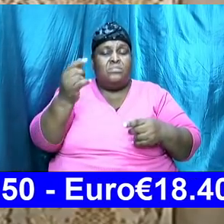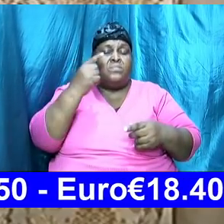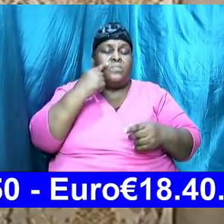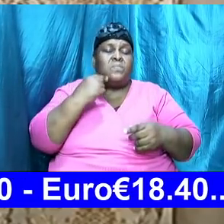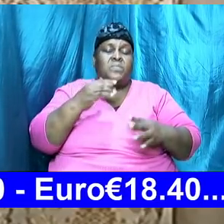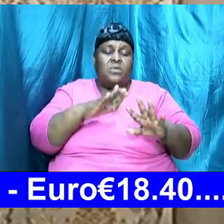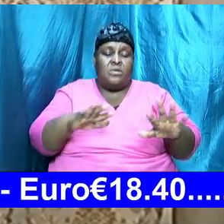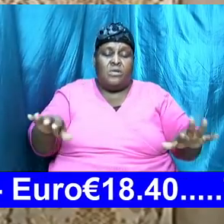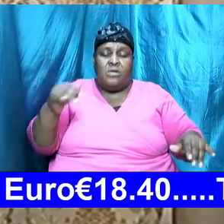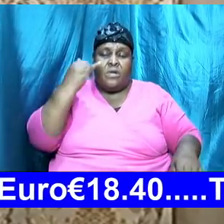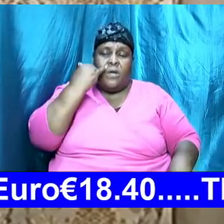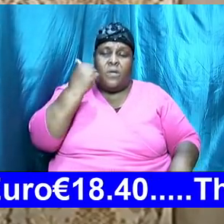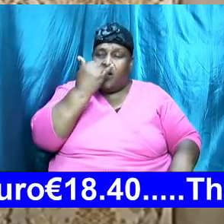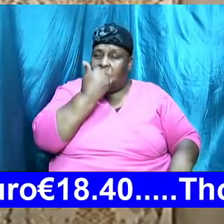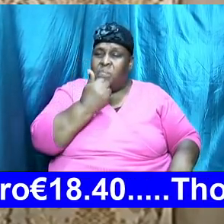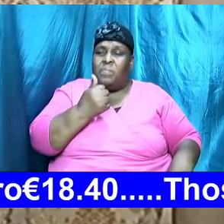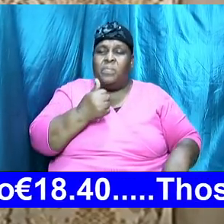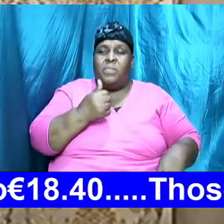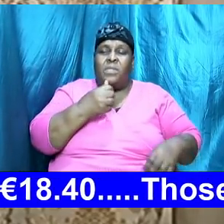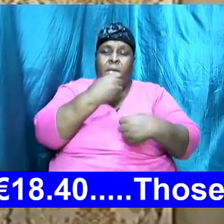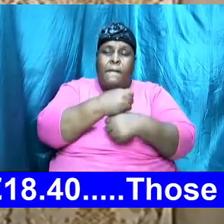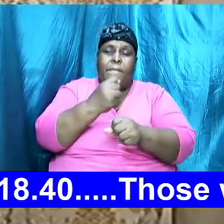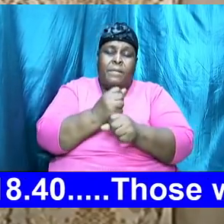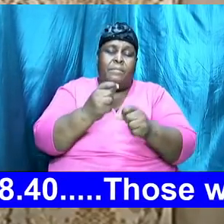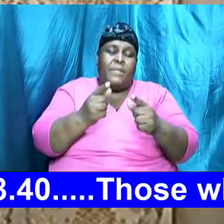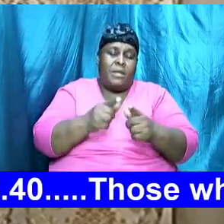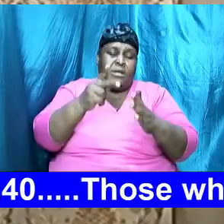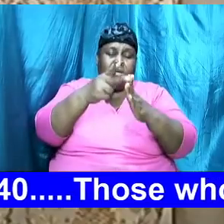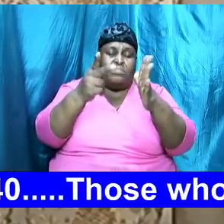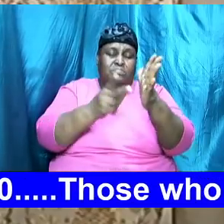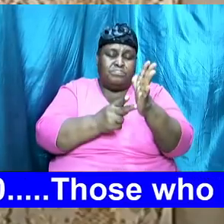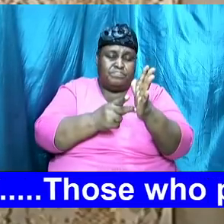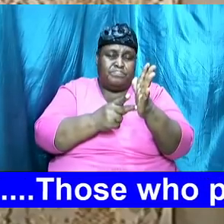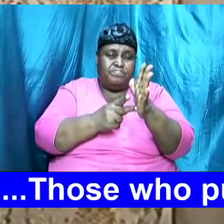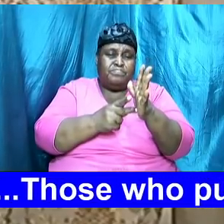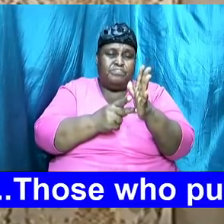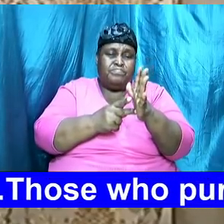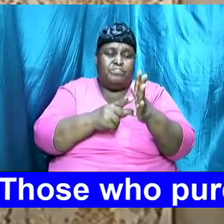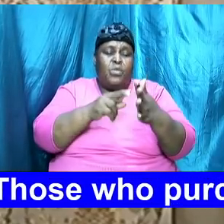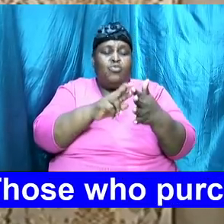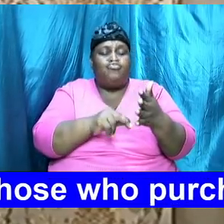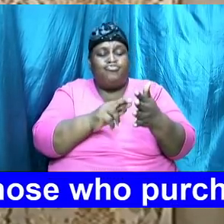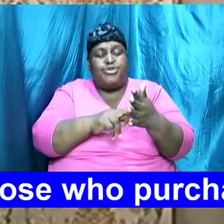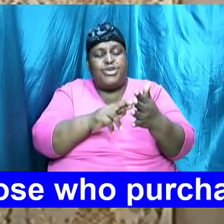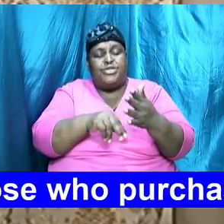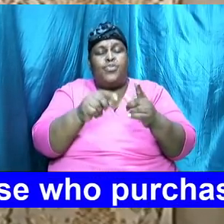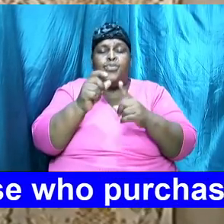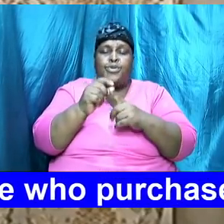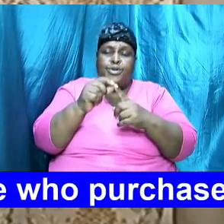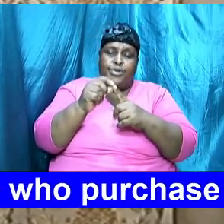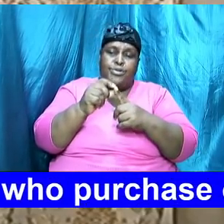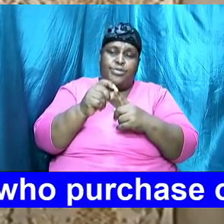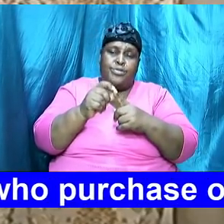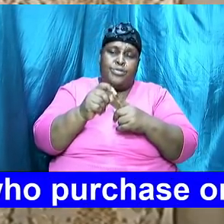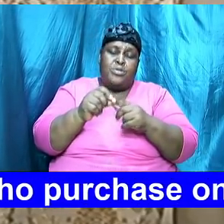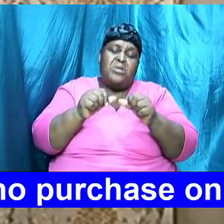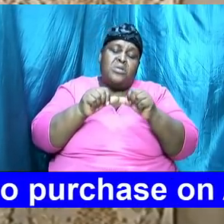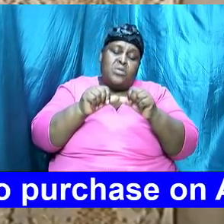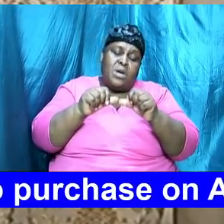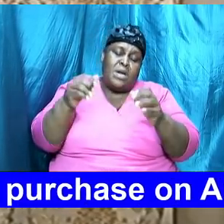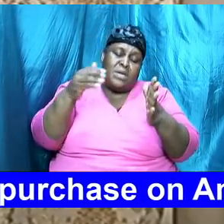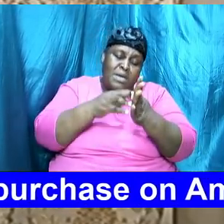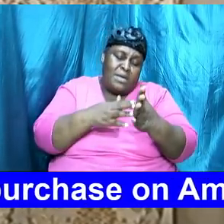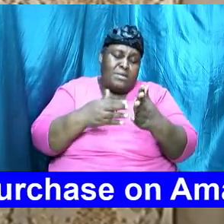or three pointers that made up a little principle they read the word consistently